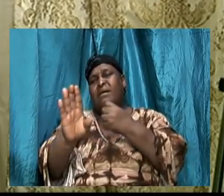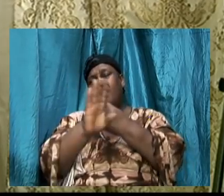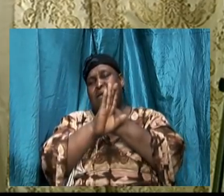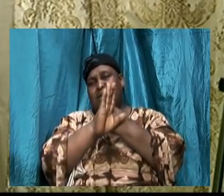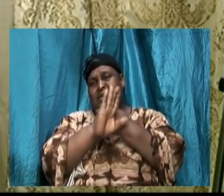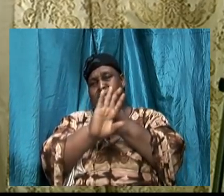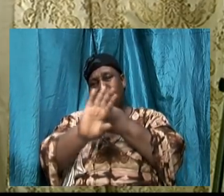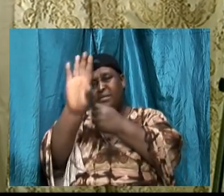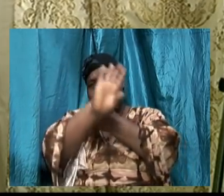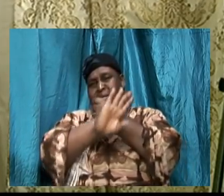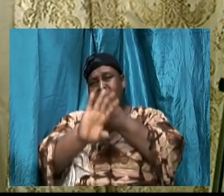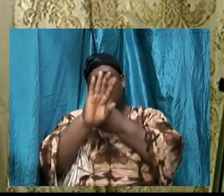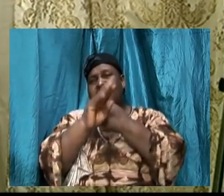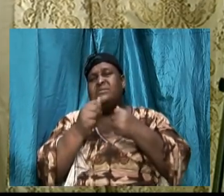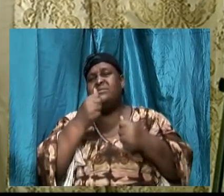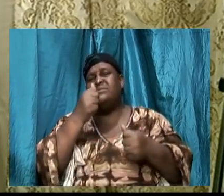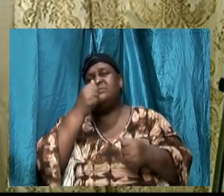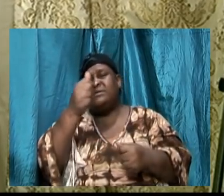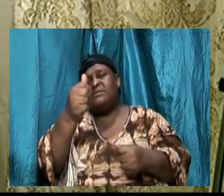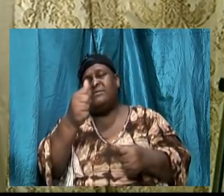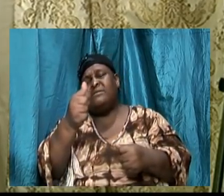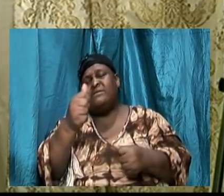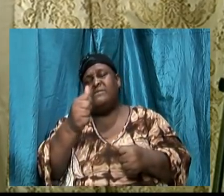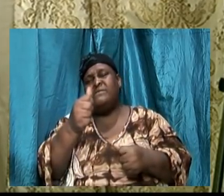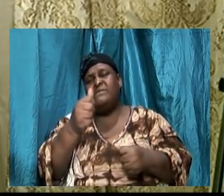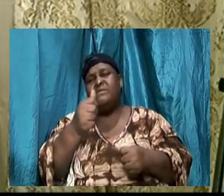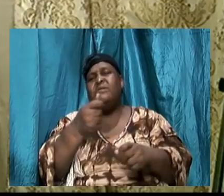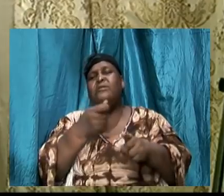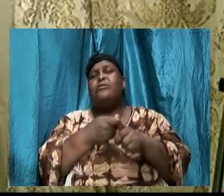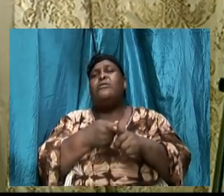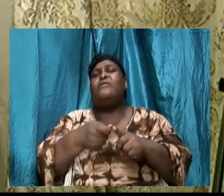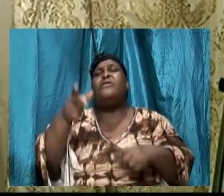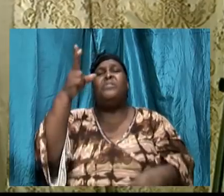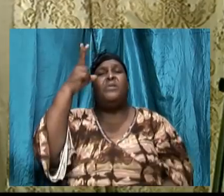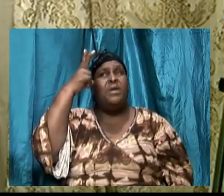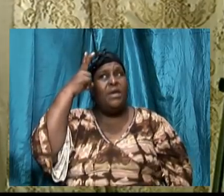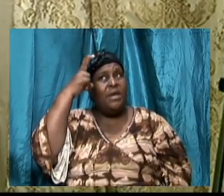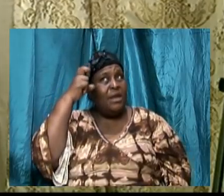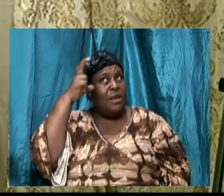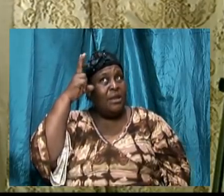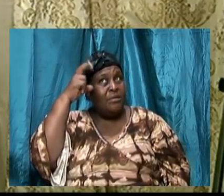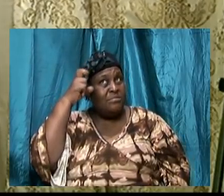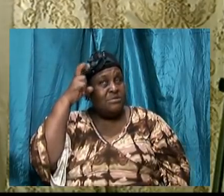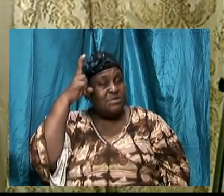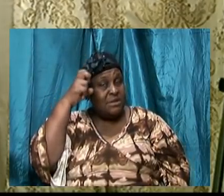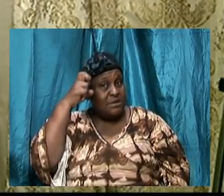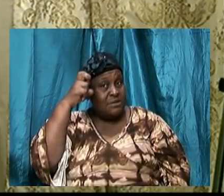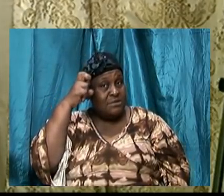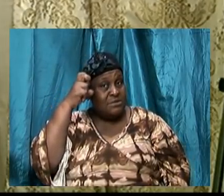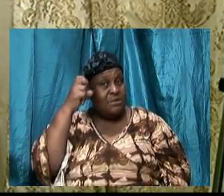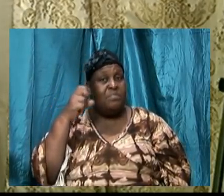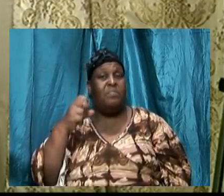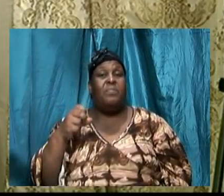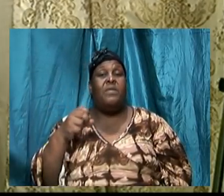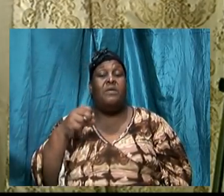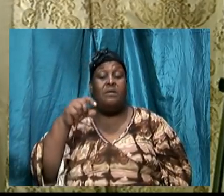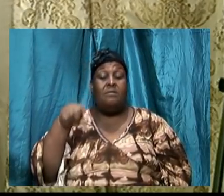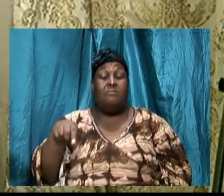it is this very word, it is this very book, it is this very scripture